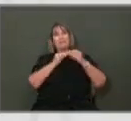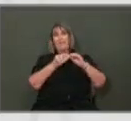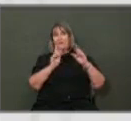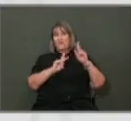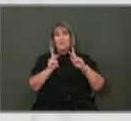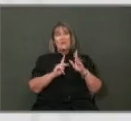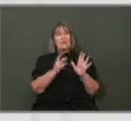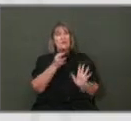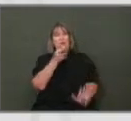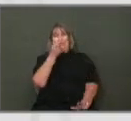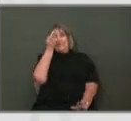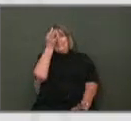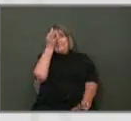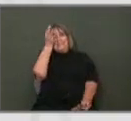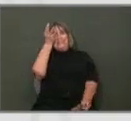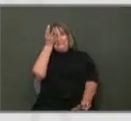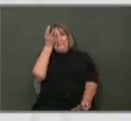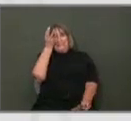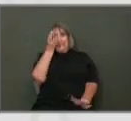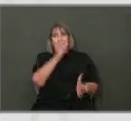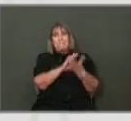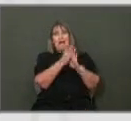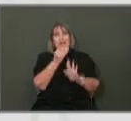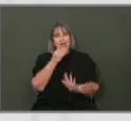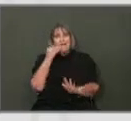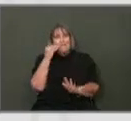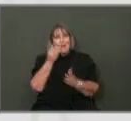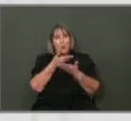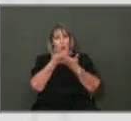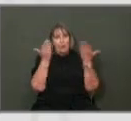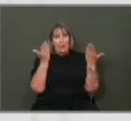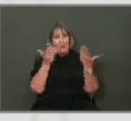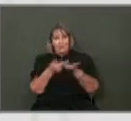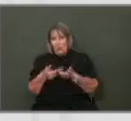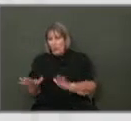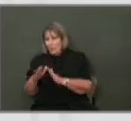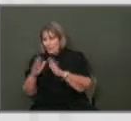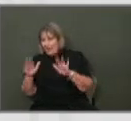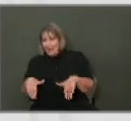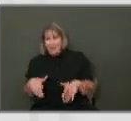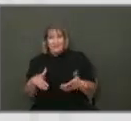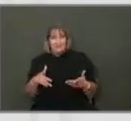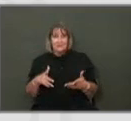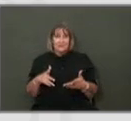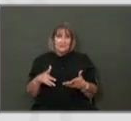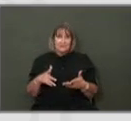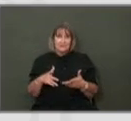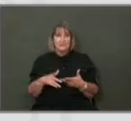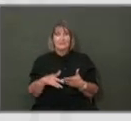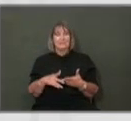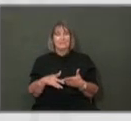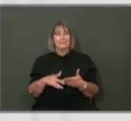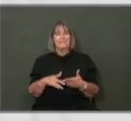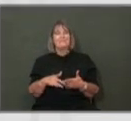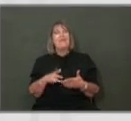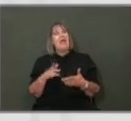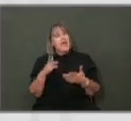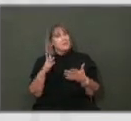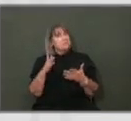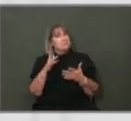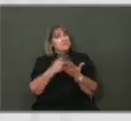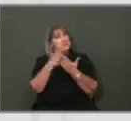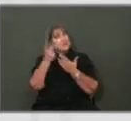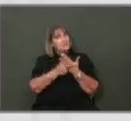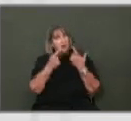within a hair's inch of becoming homeless because of a housing issue, and it's been successful.